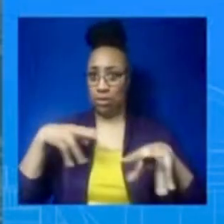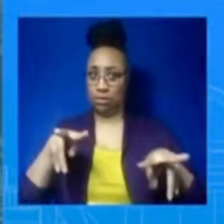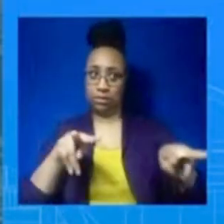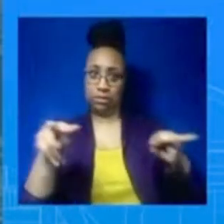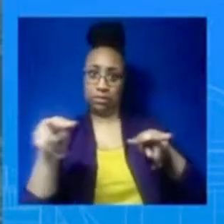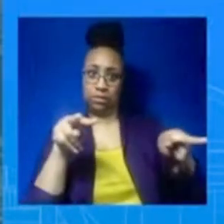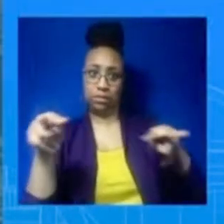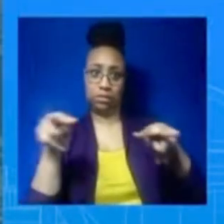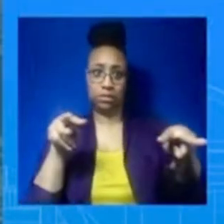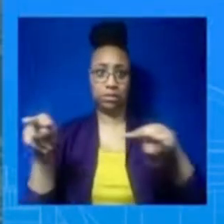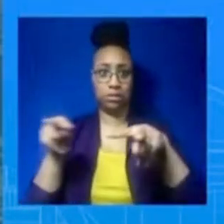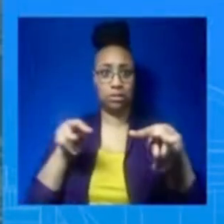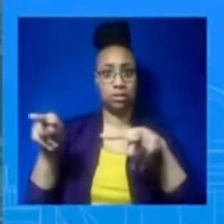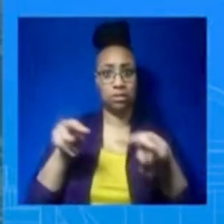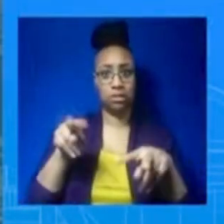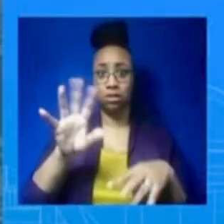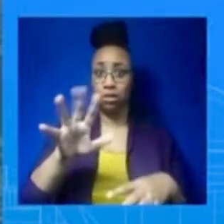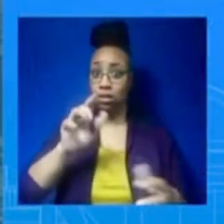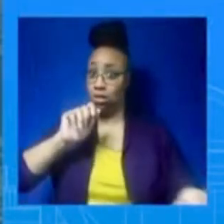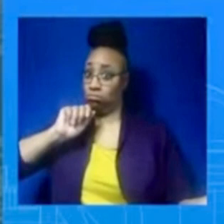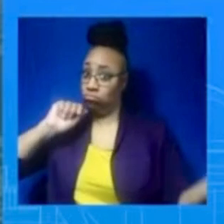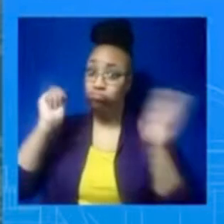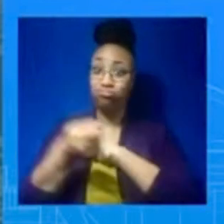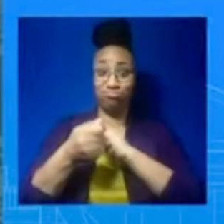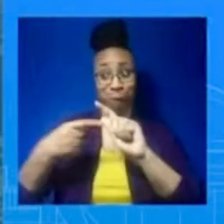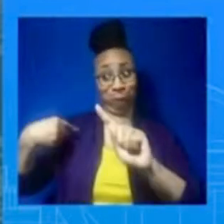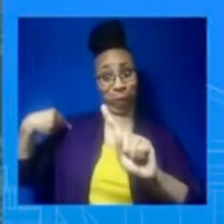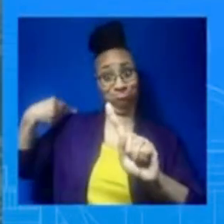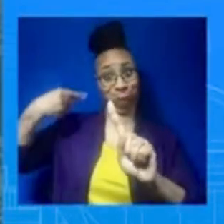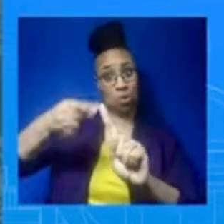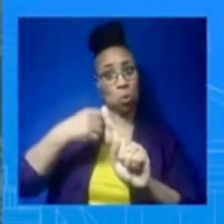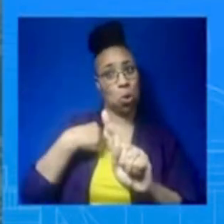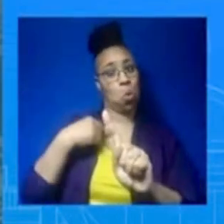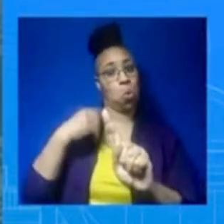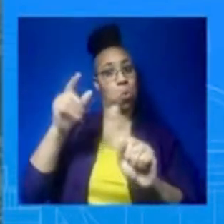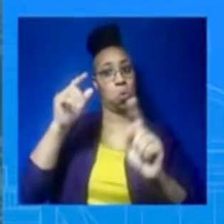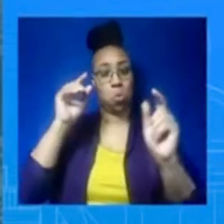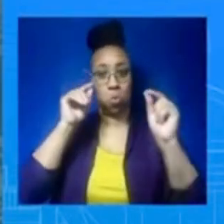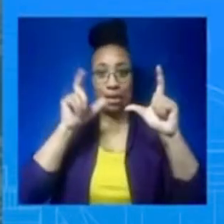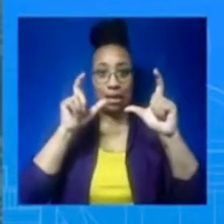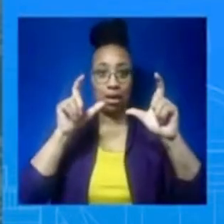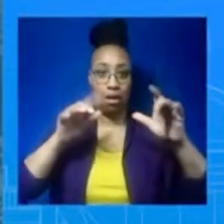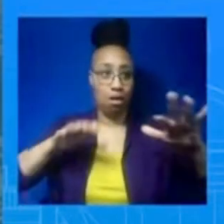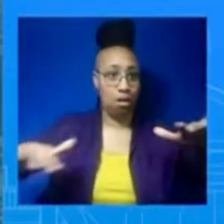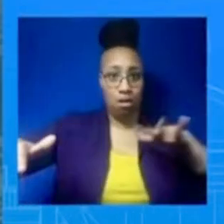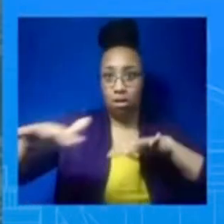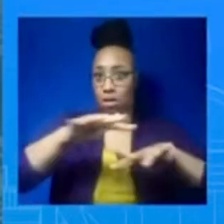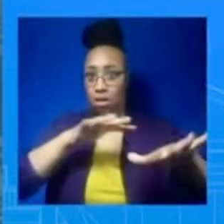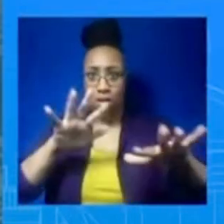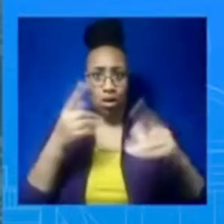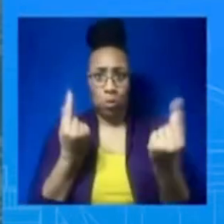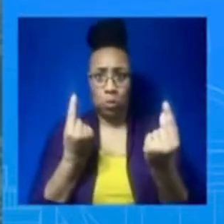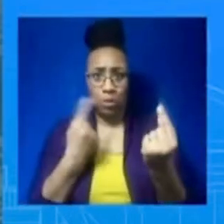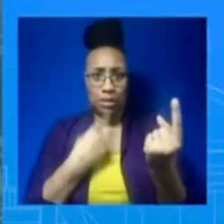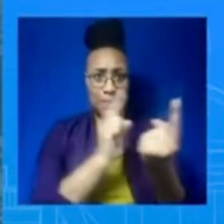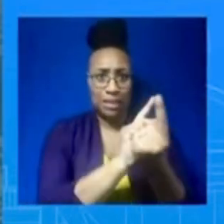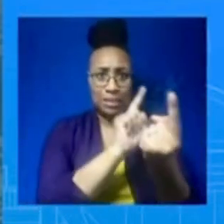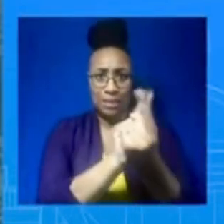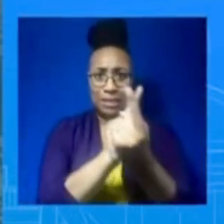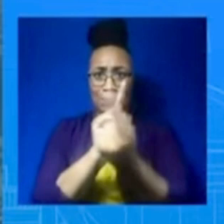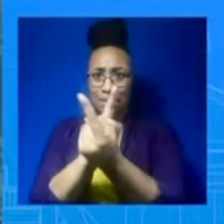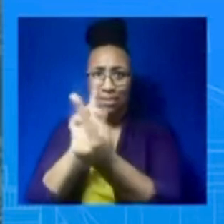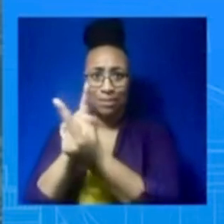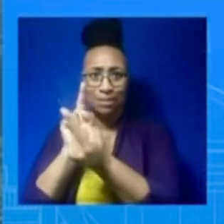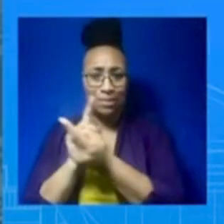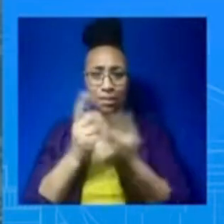President Harris is meeting with foreign leaders, including Chancellor Scholz of Germany, President Macron of France. Tomorrow, the Vice President will deliver a keynote